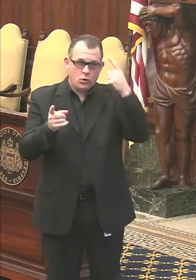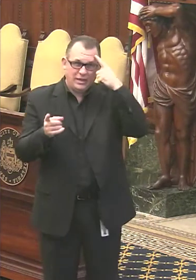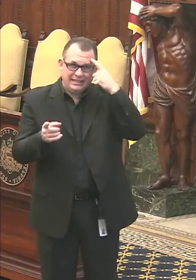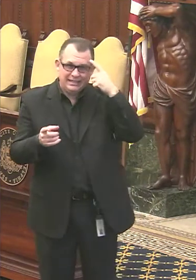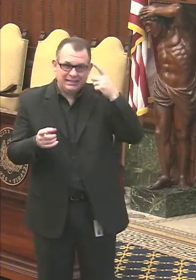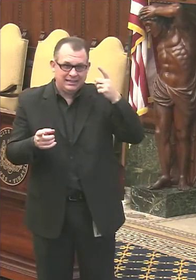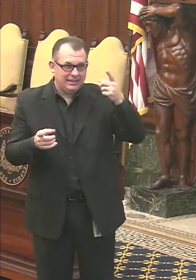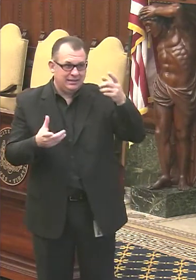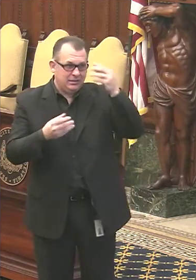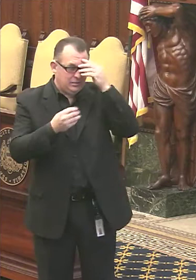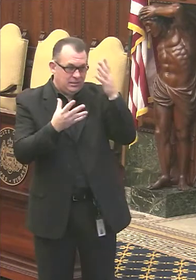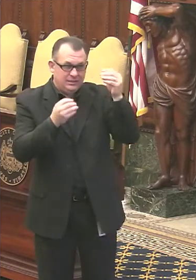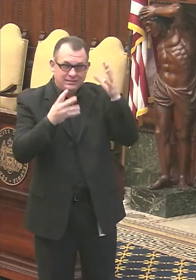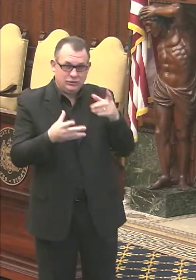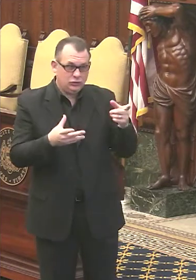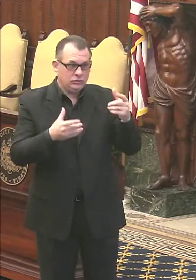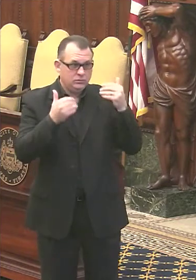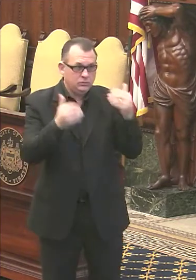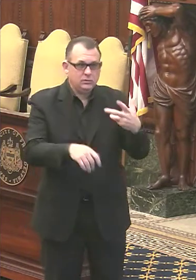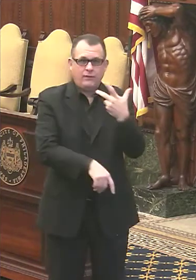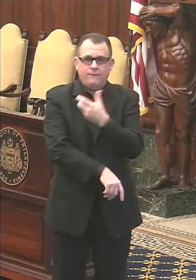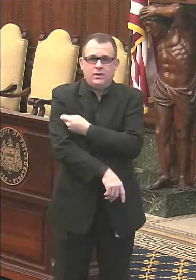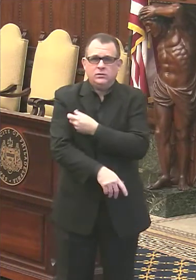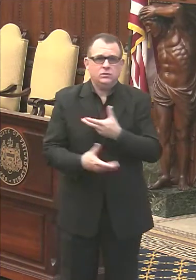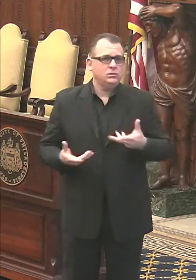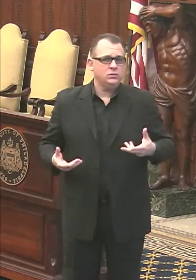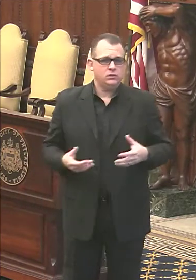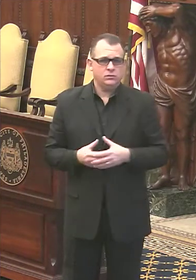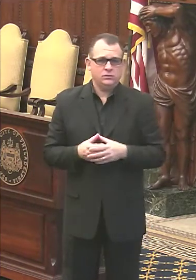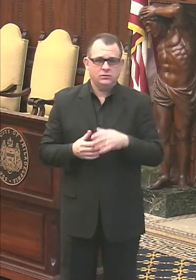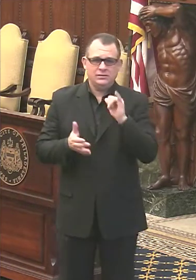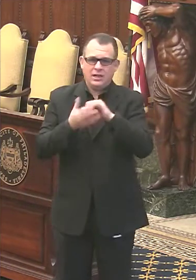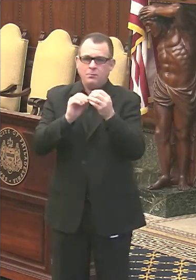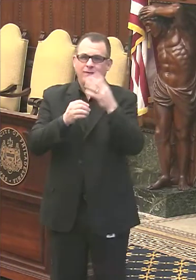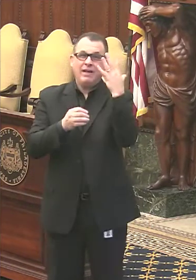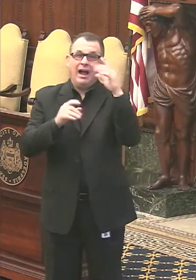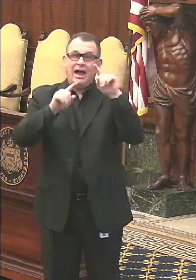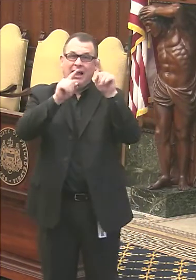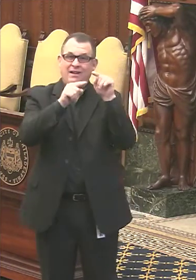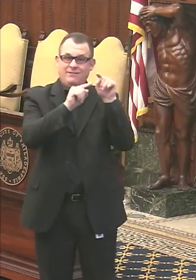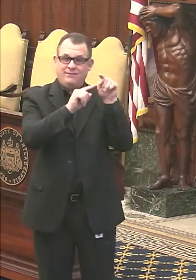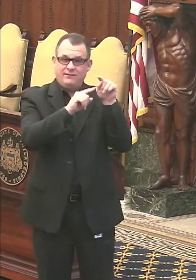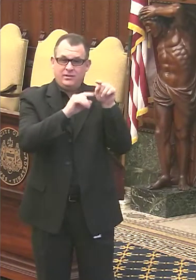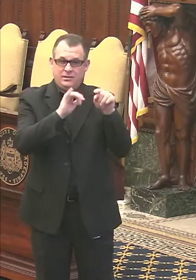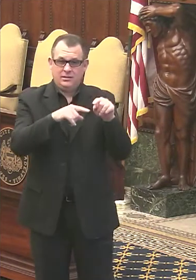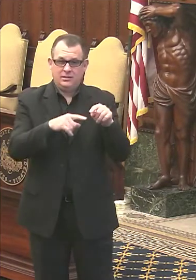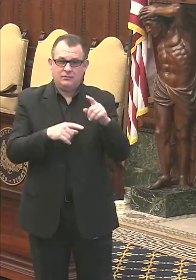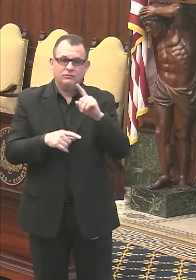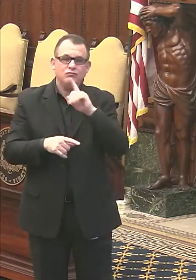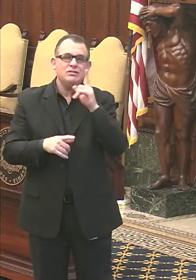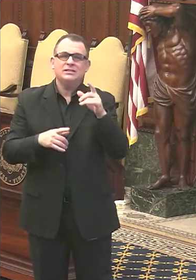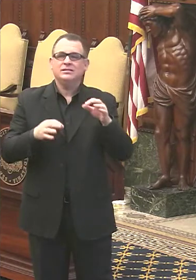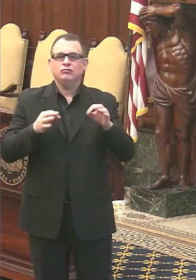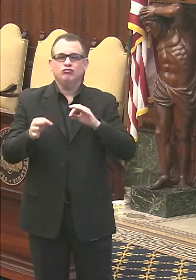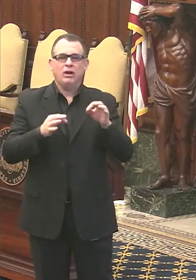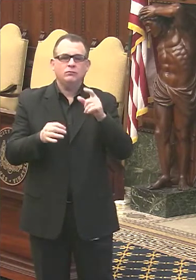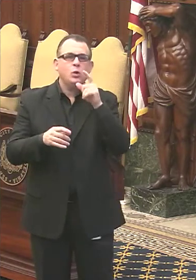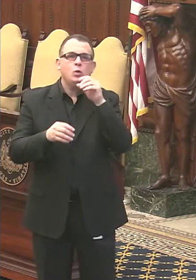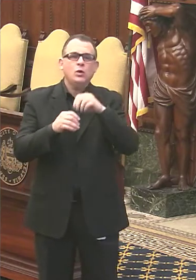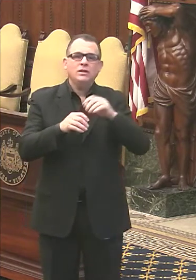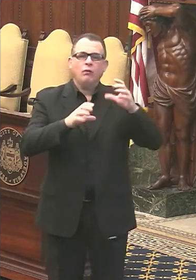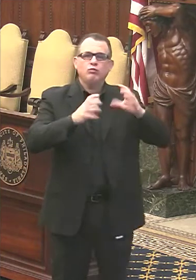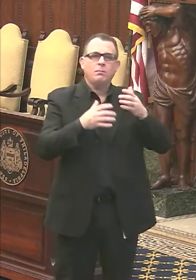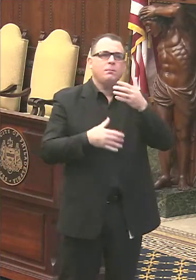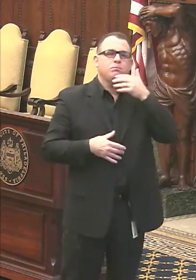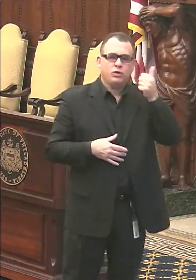teachers when they can get the vaccine? Yeah. So first that number five next to their name, it actually points to a footnote that just defines who's in that group better. Uh,